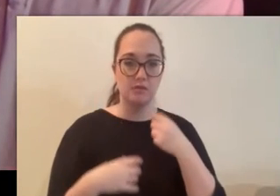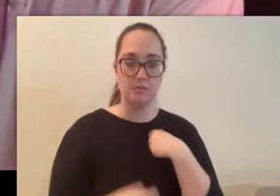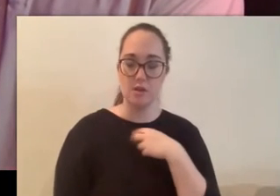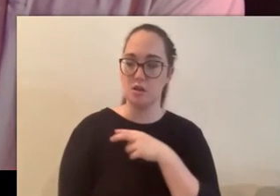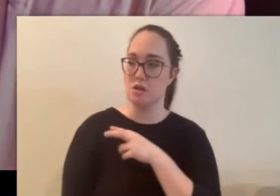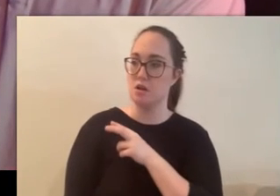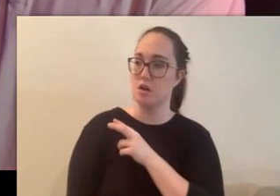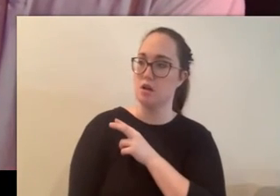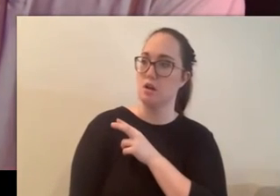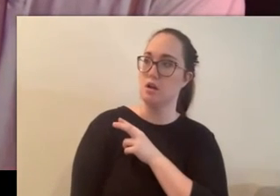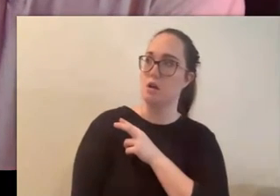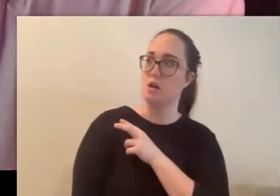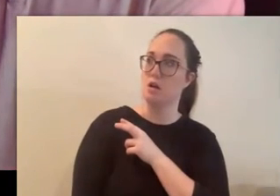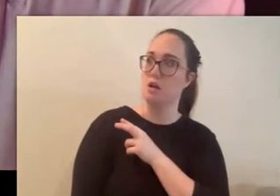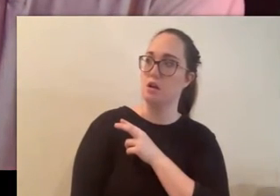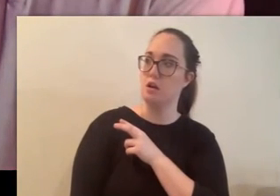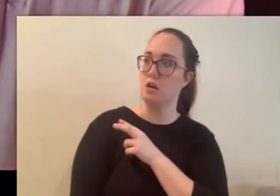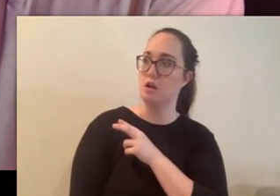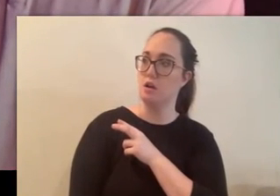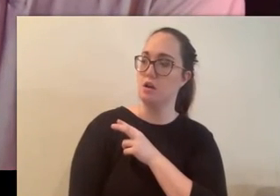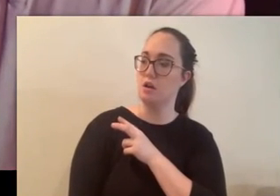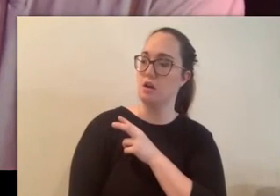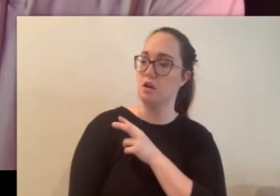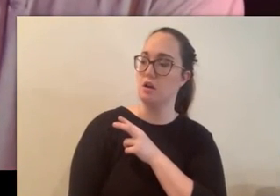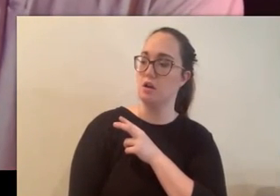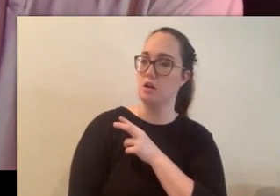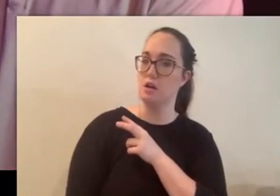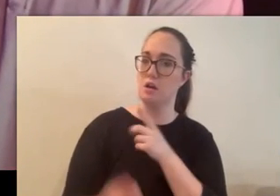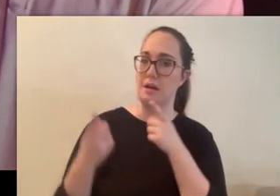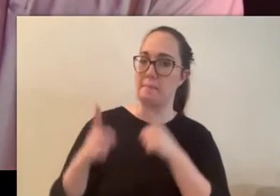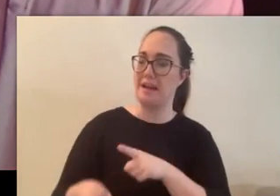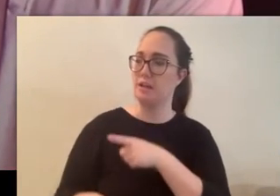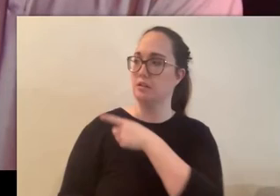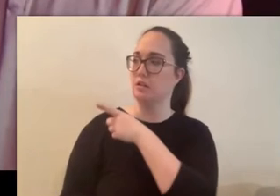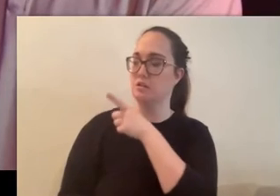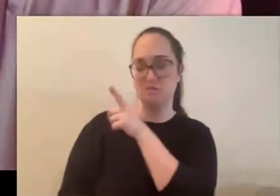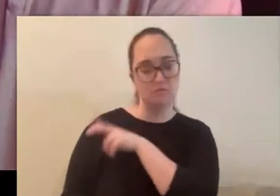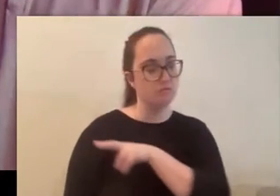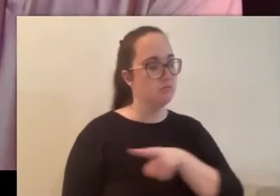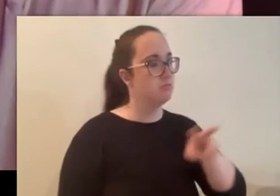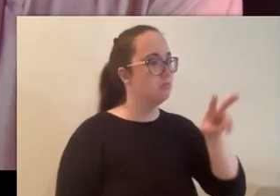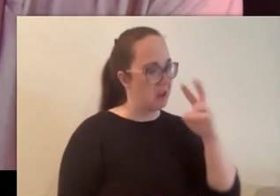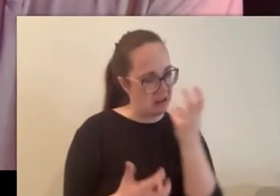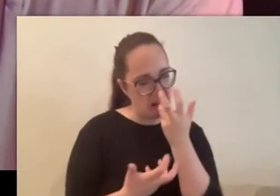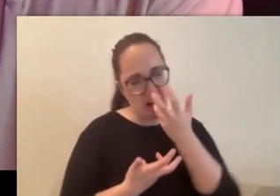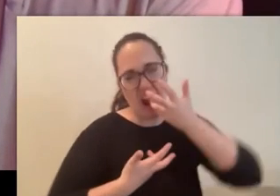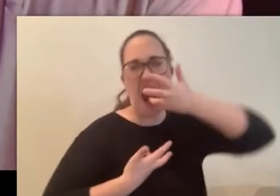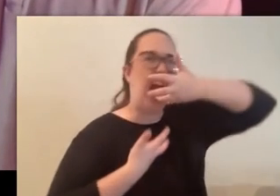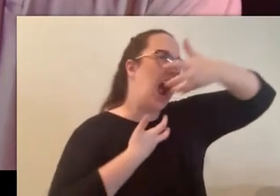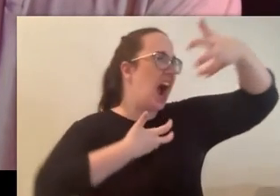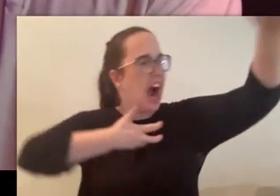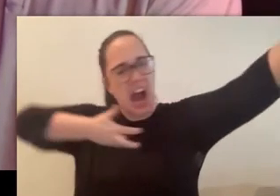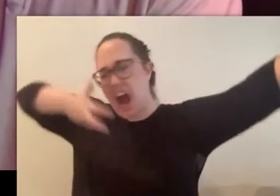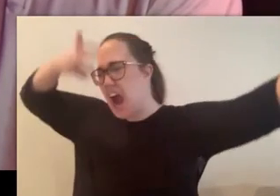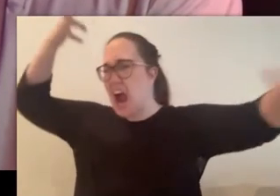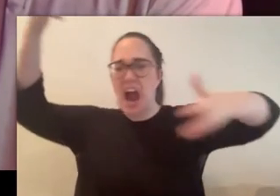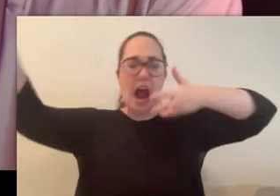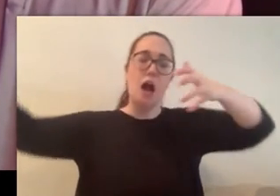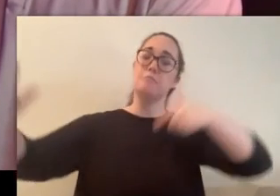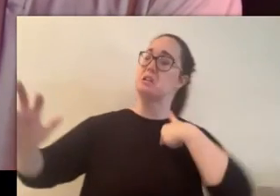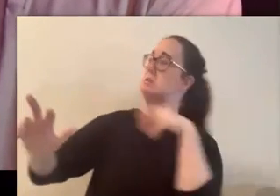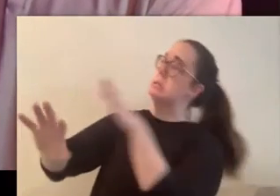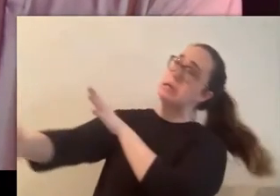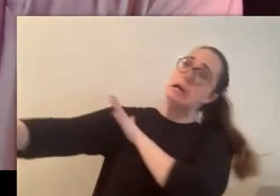when all of a sudden she let out this blood curdling scream it felt like my head was going to